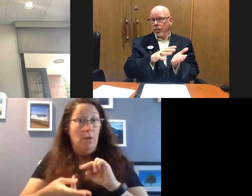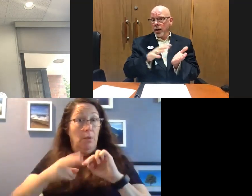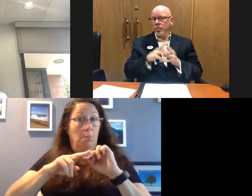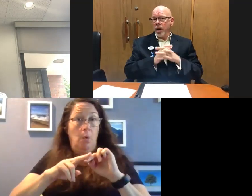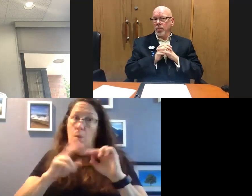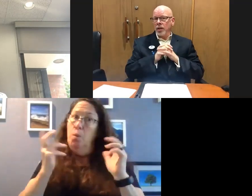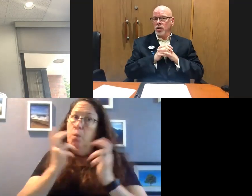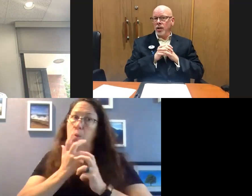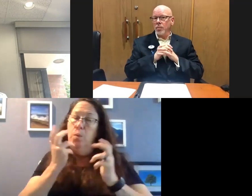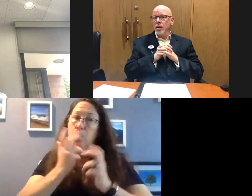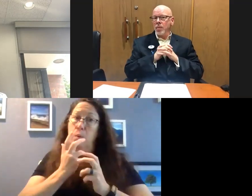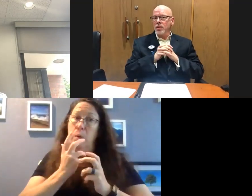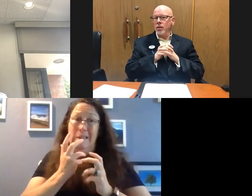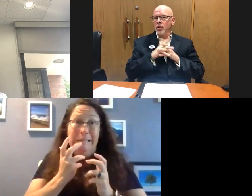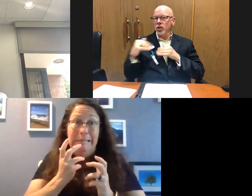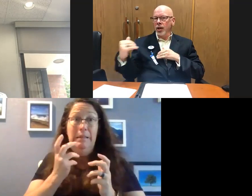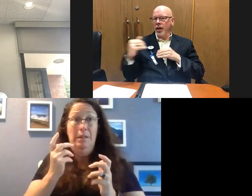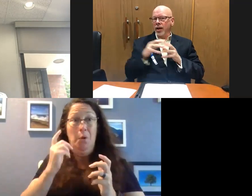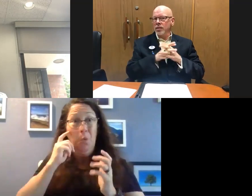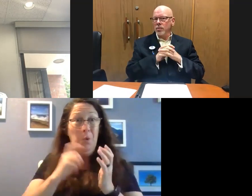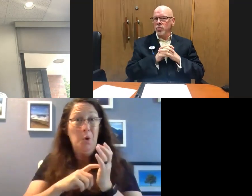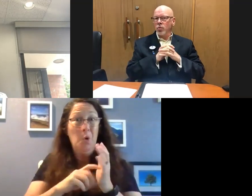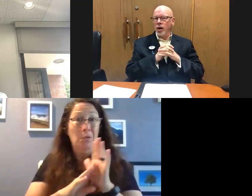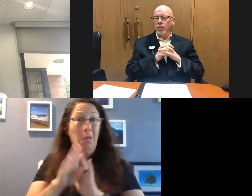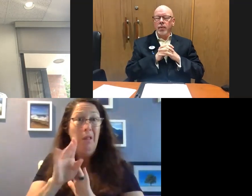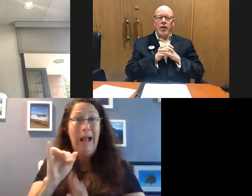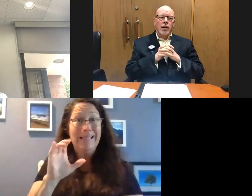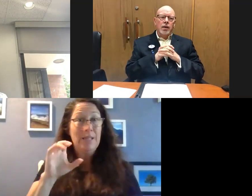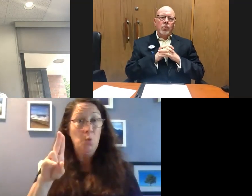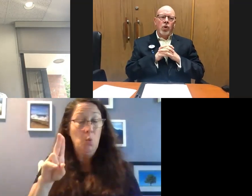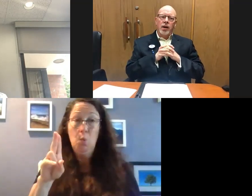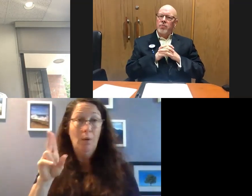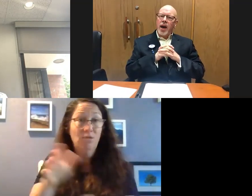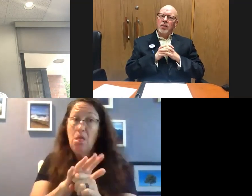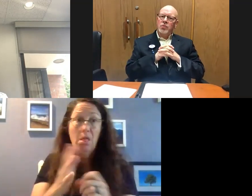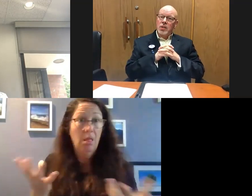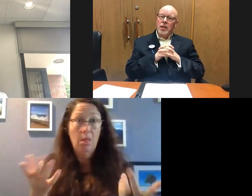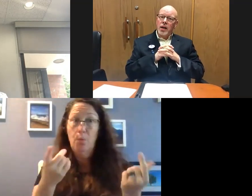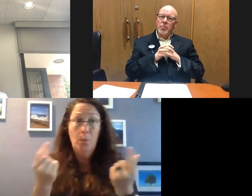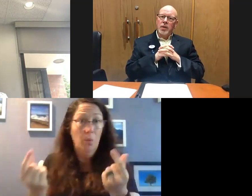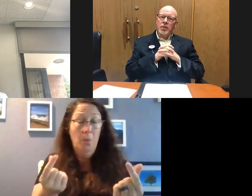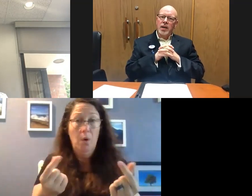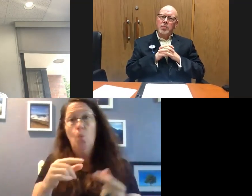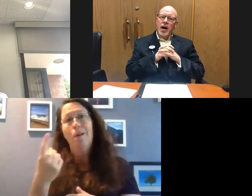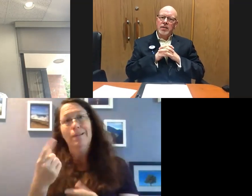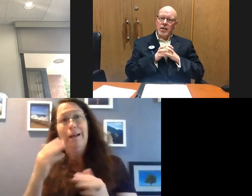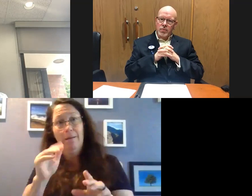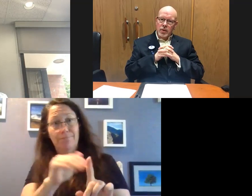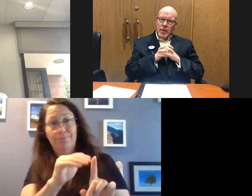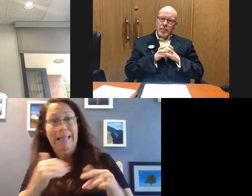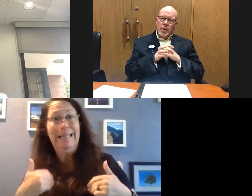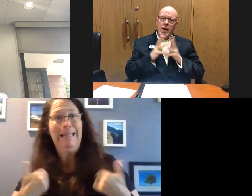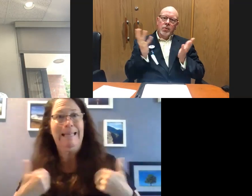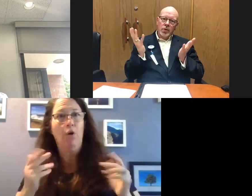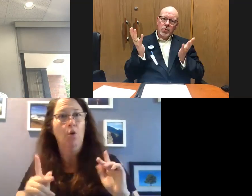see population come into med surge, and then ICU as well. One other factor is we're seeing younger people test positive,